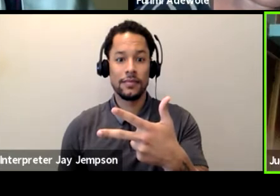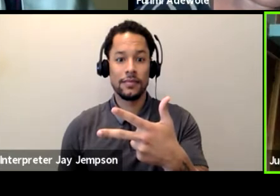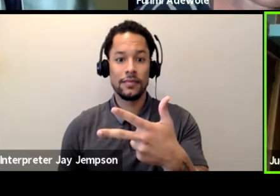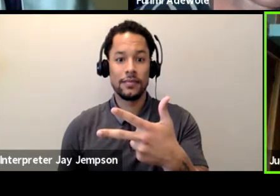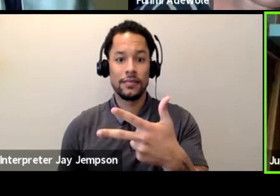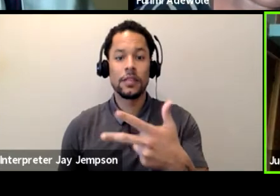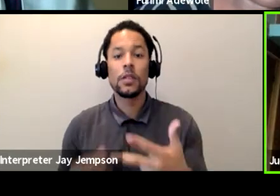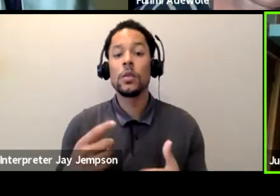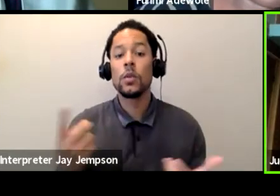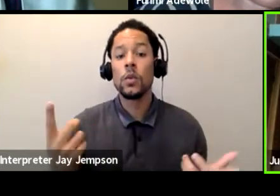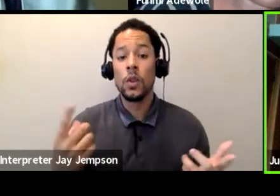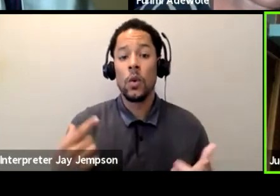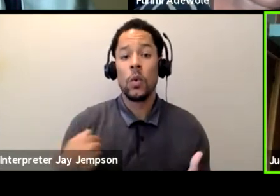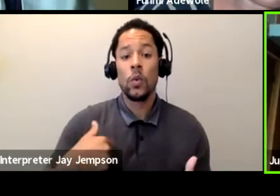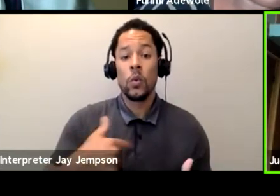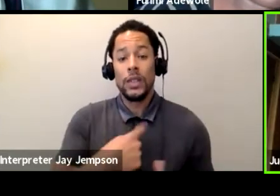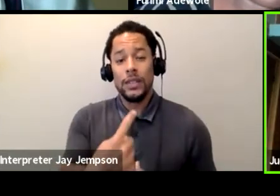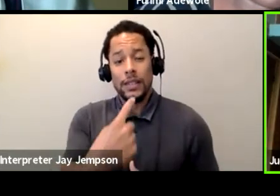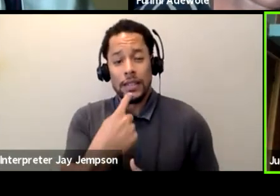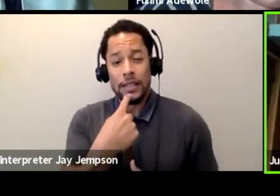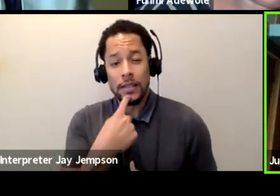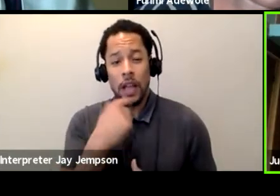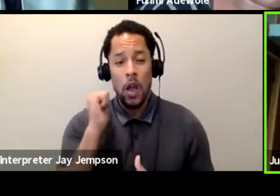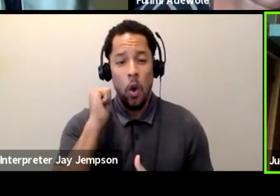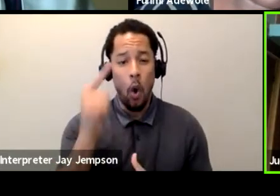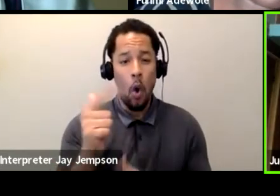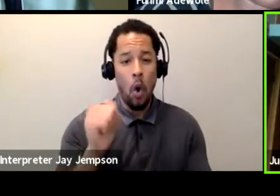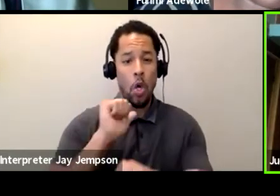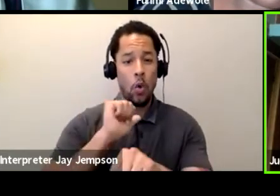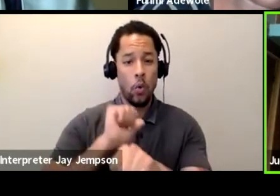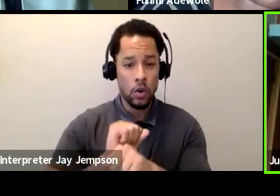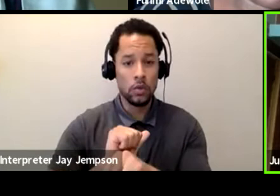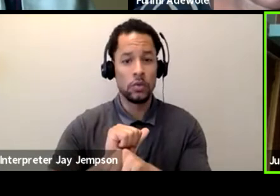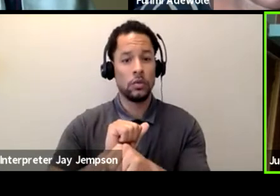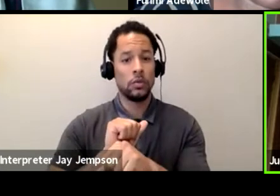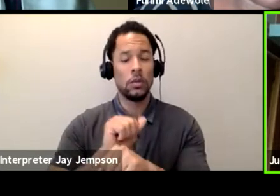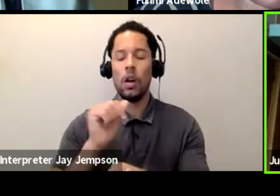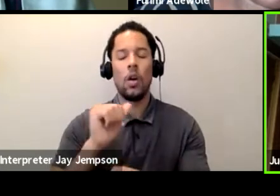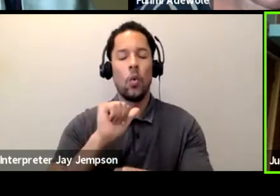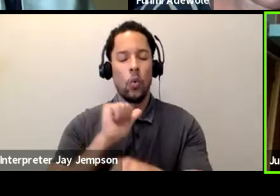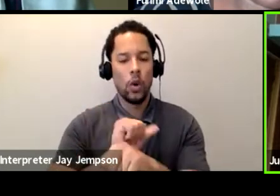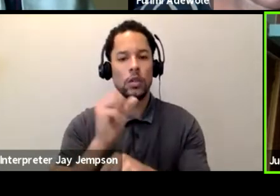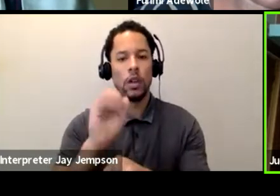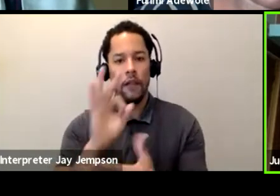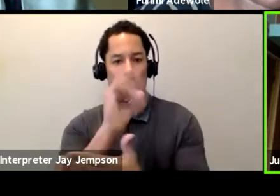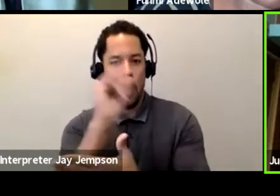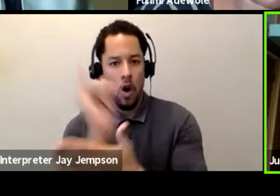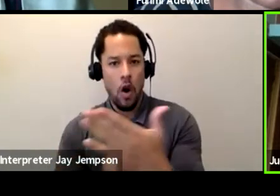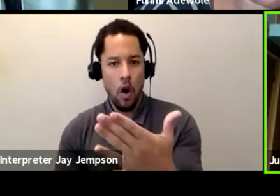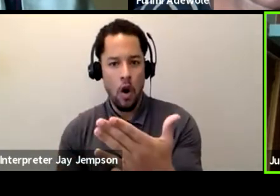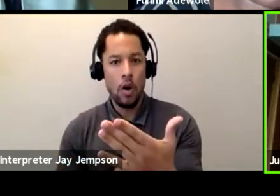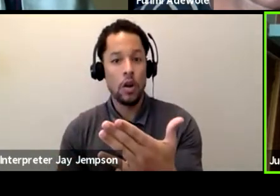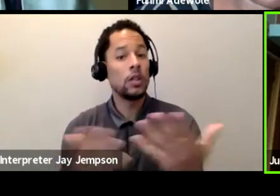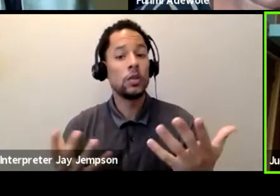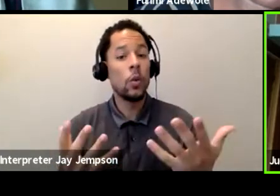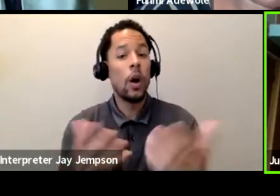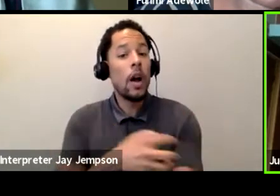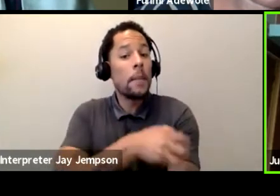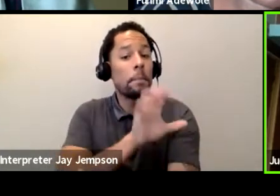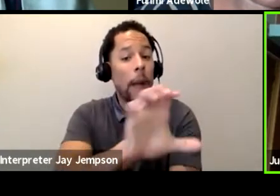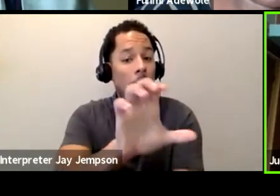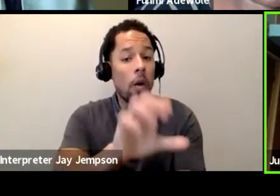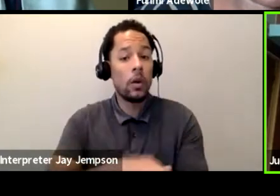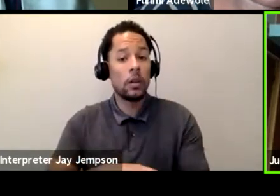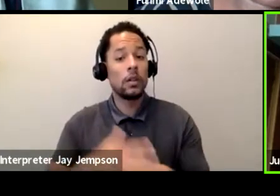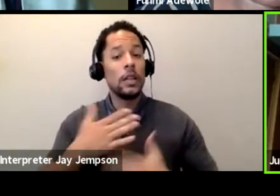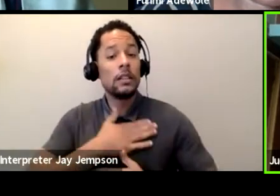art is supposed to entertain, hopefully, and inspire or empower, right? So where do we put this